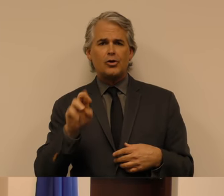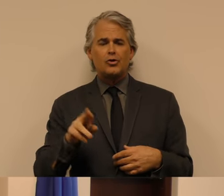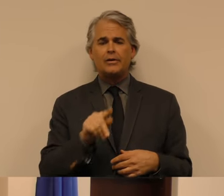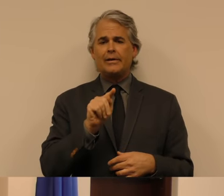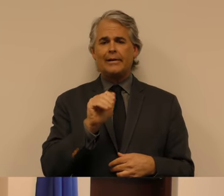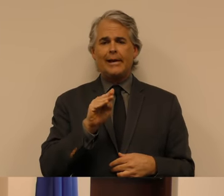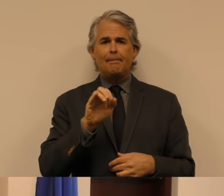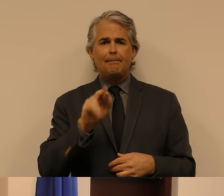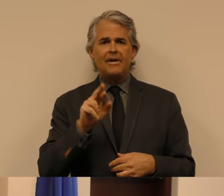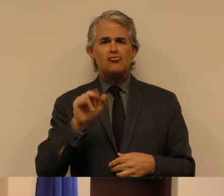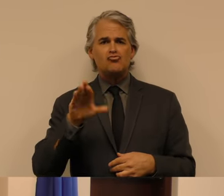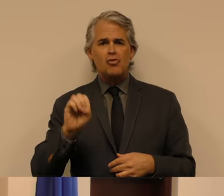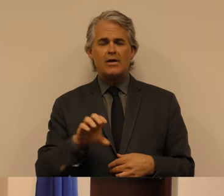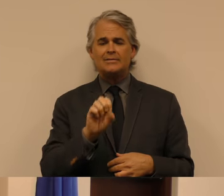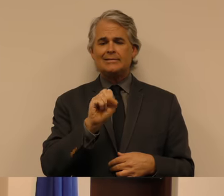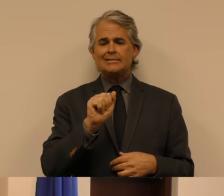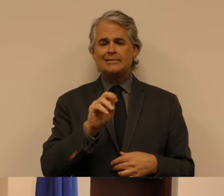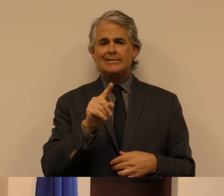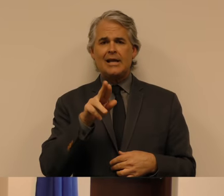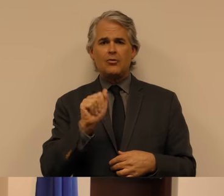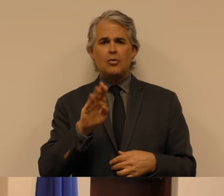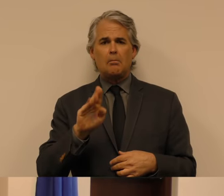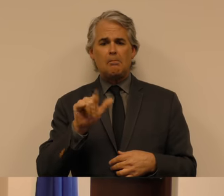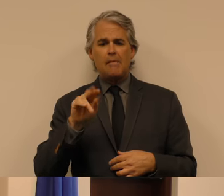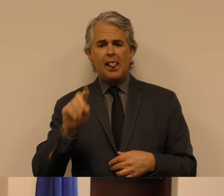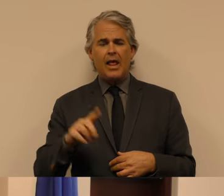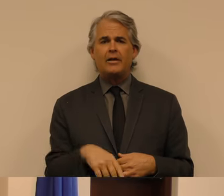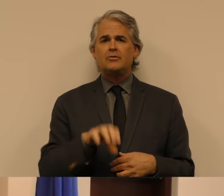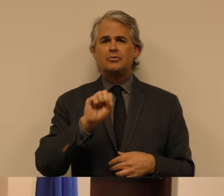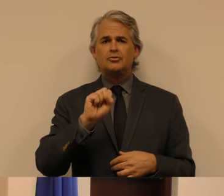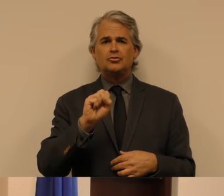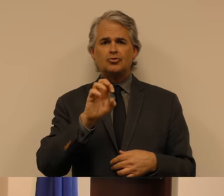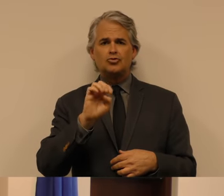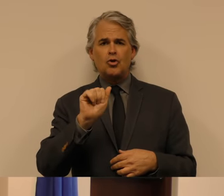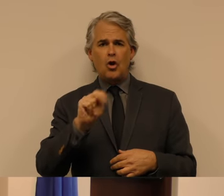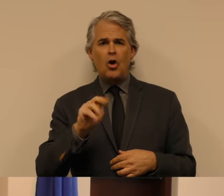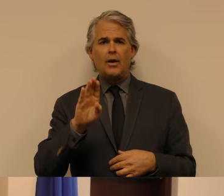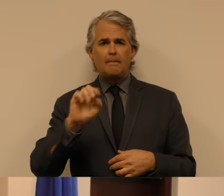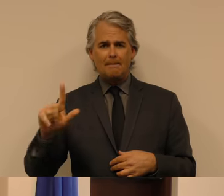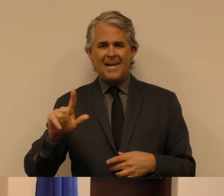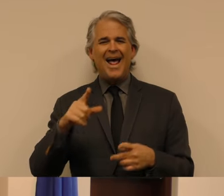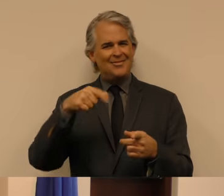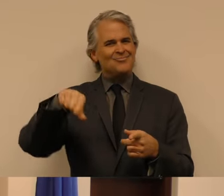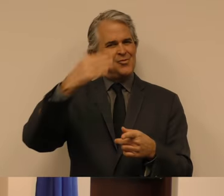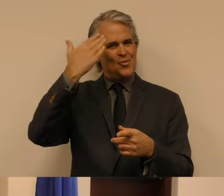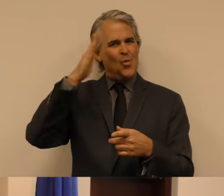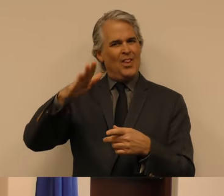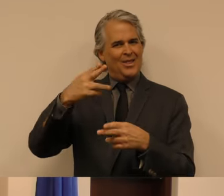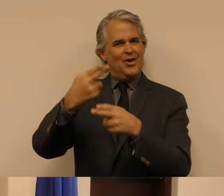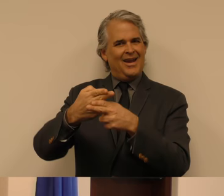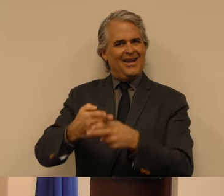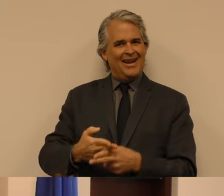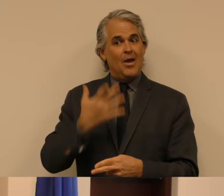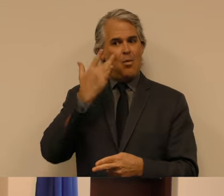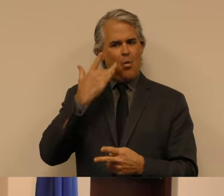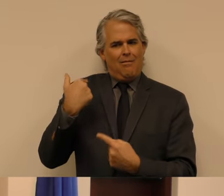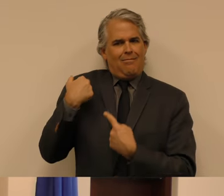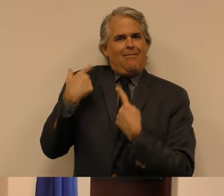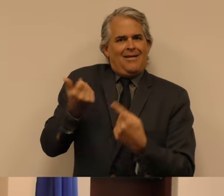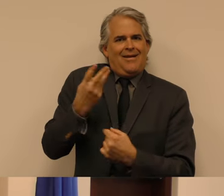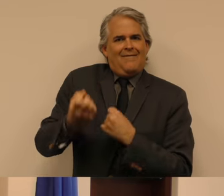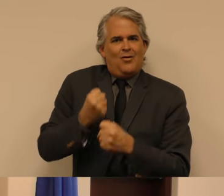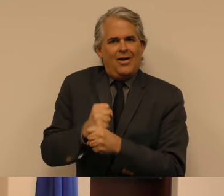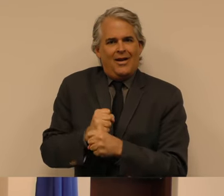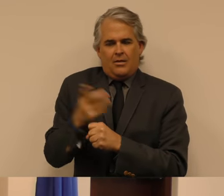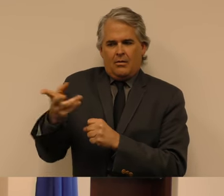Sandra Bland, and Sean Bell are all too familiar to you because over the past few years their names have been rallying cries